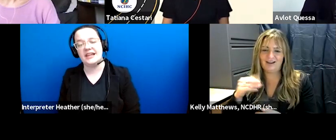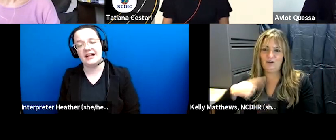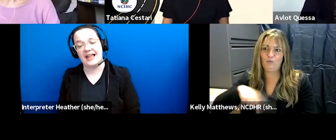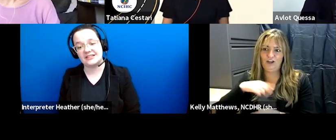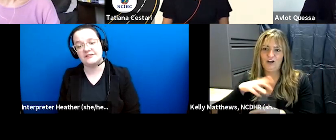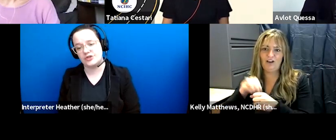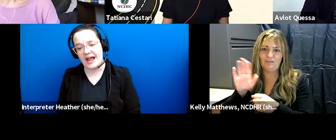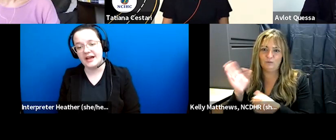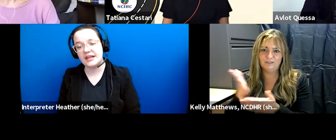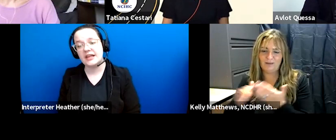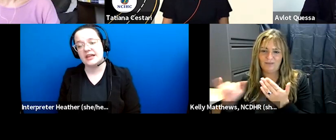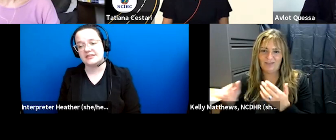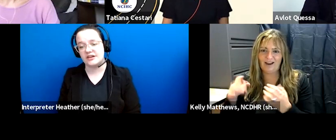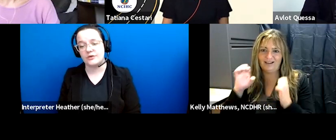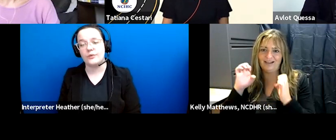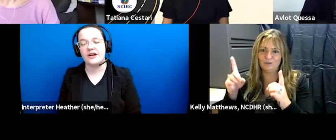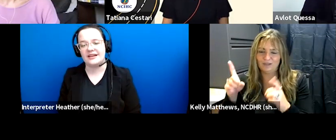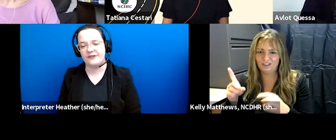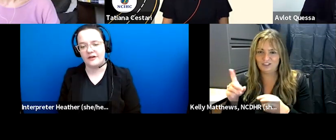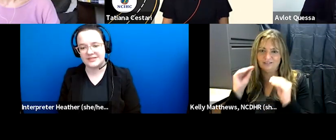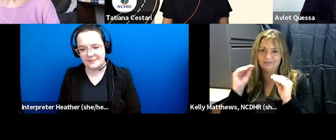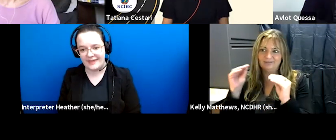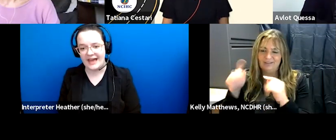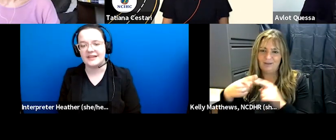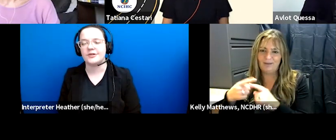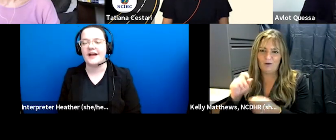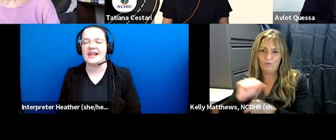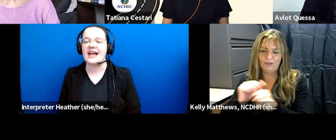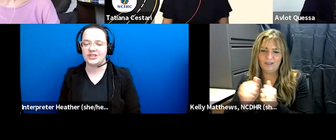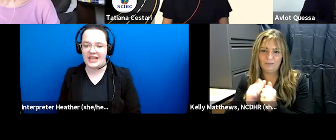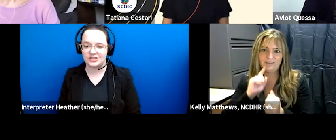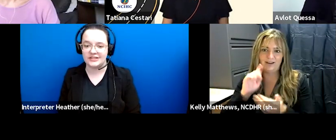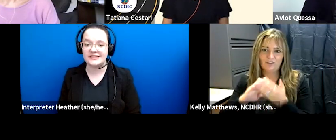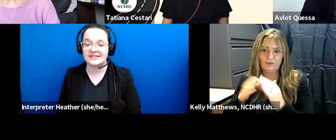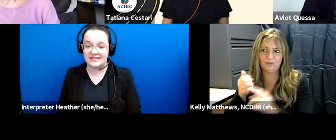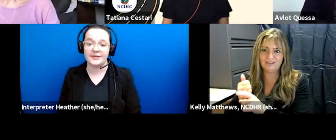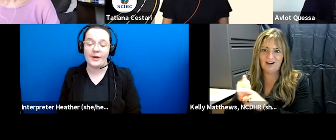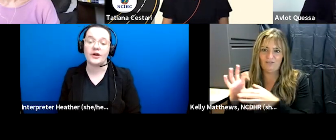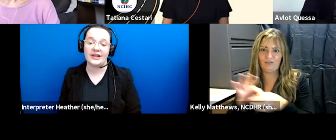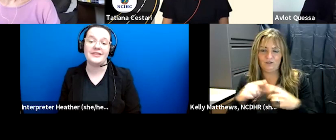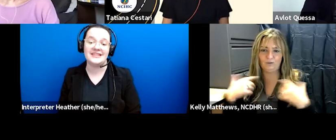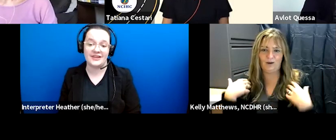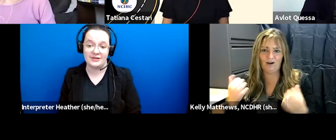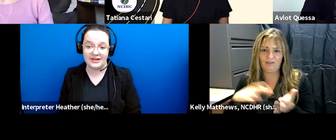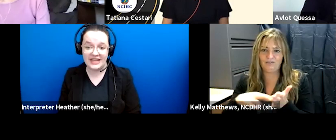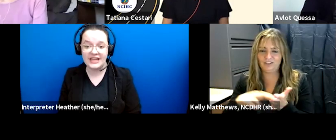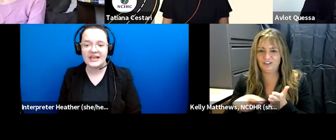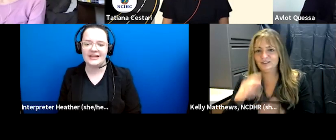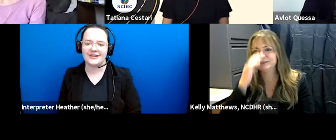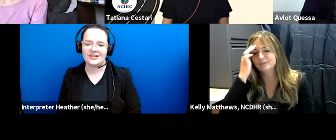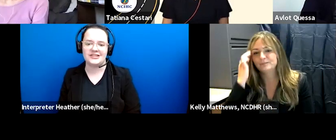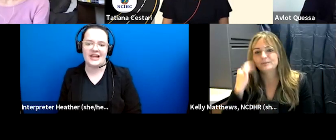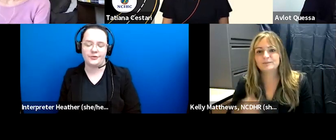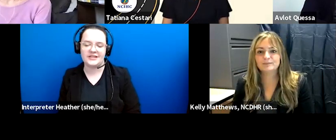an elective track and so we are involved with some of that and providing education still about working with the deaf community